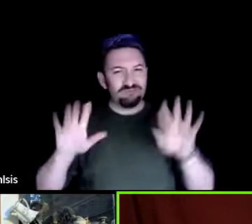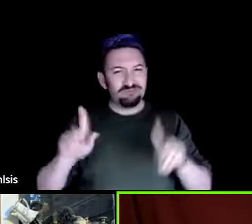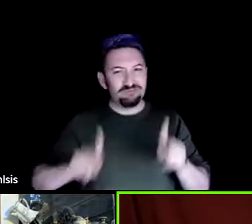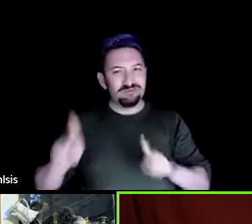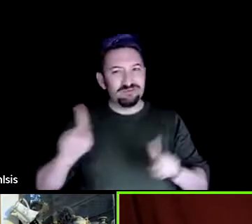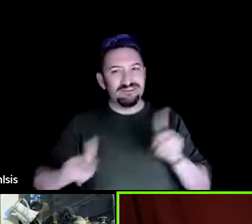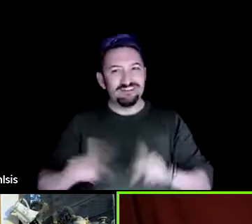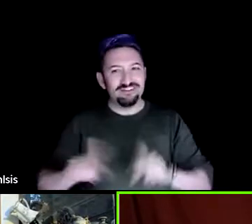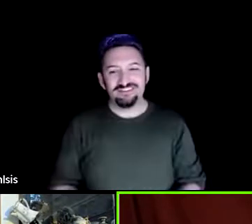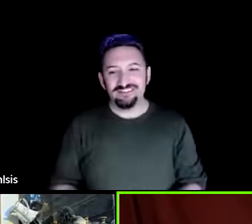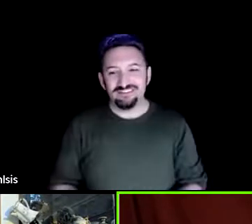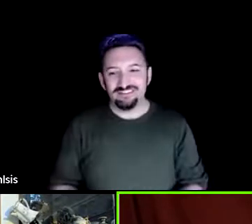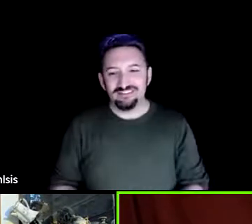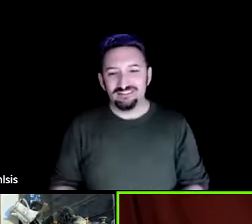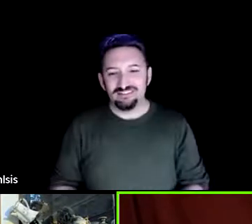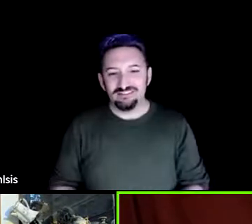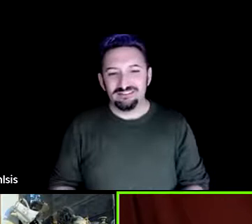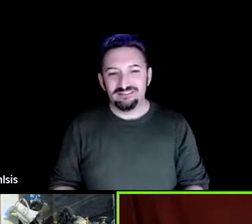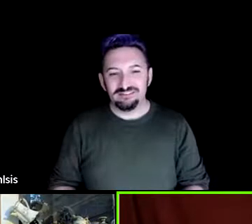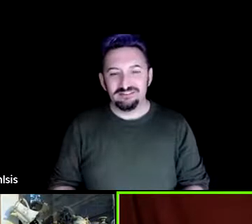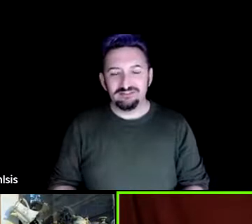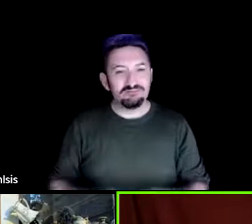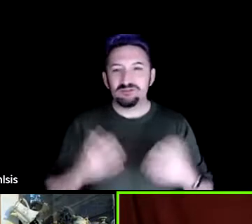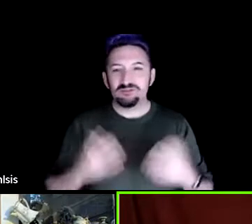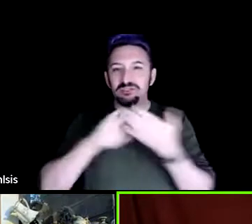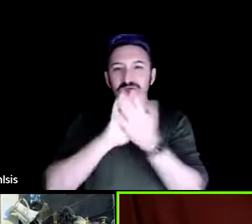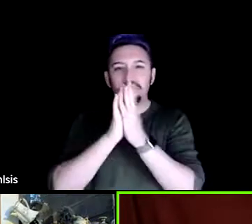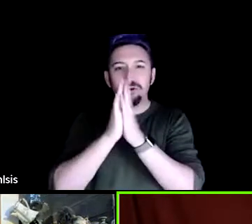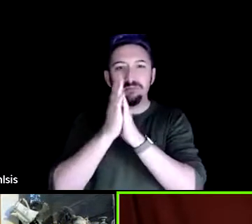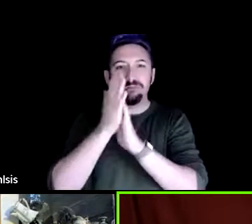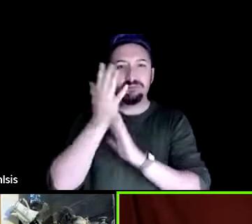And just become here for tonight.